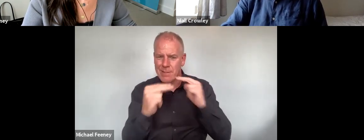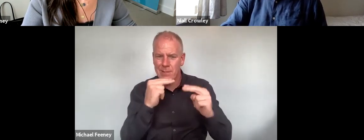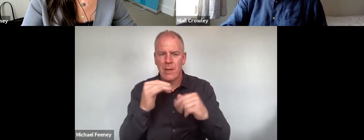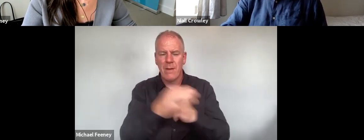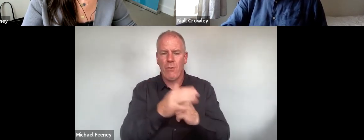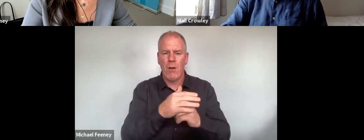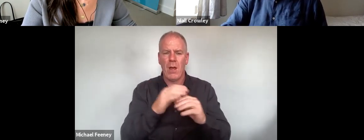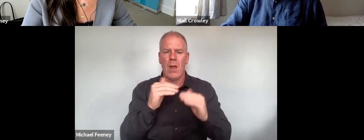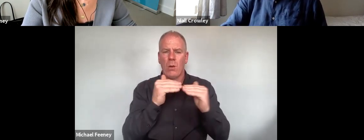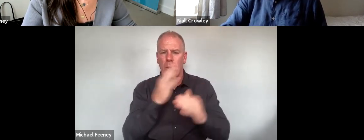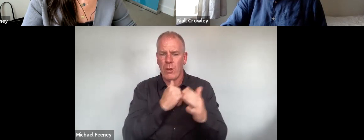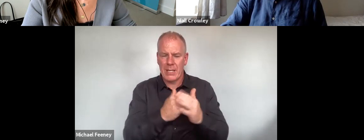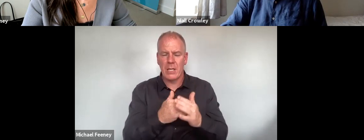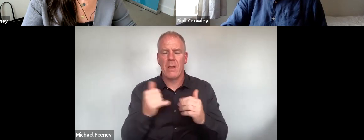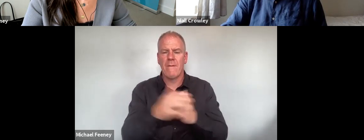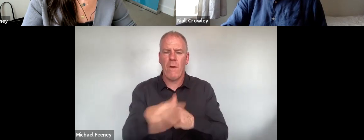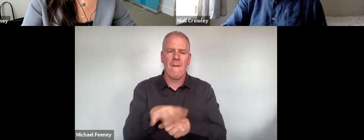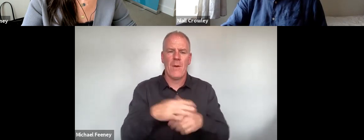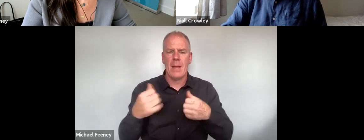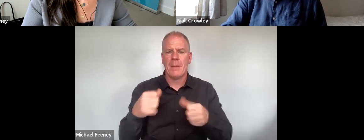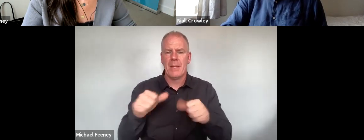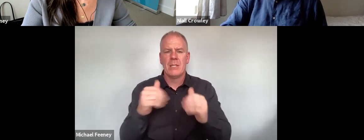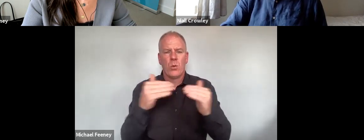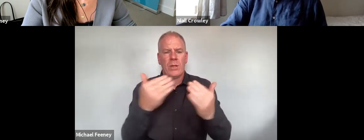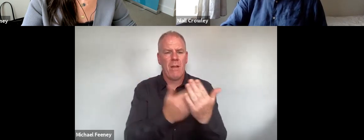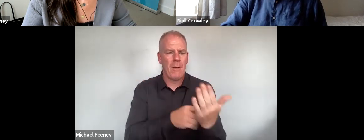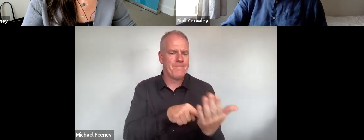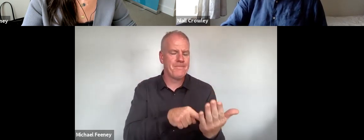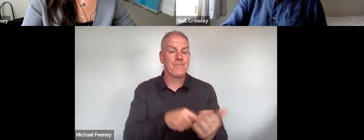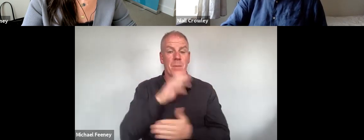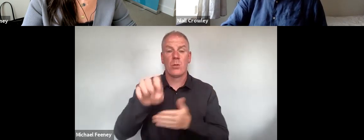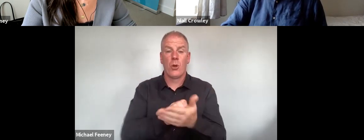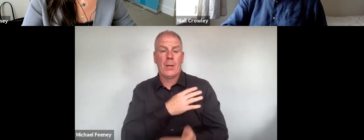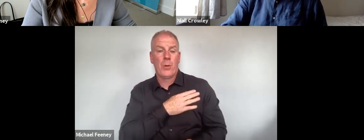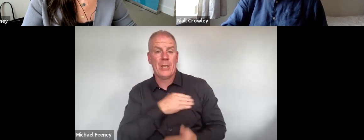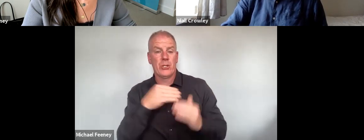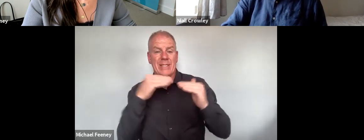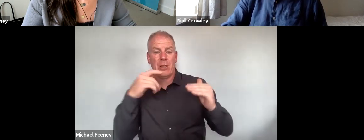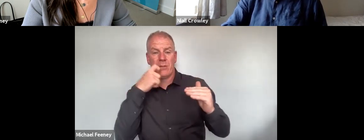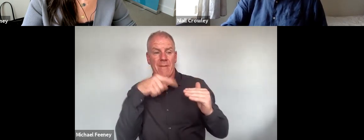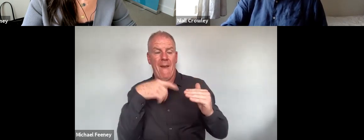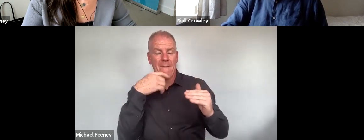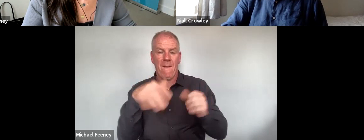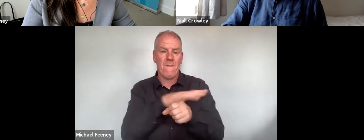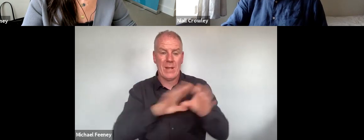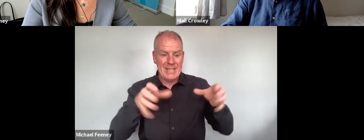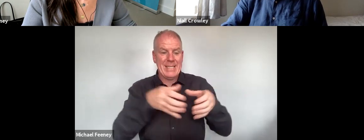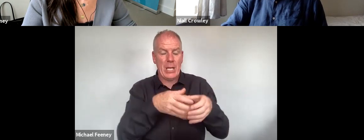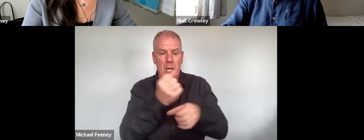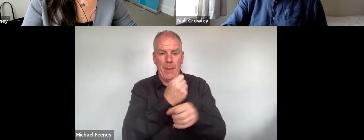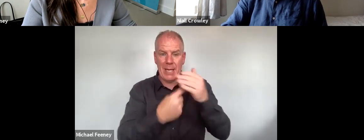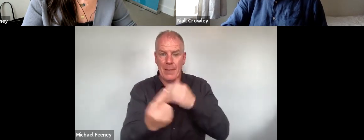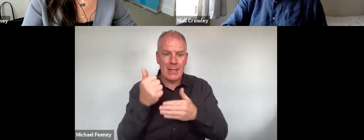bodies for the full implementation of equality legislation. The European Commission standard has a dedicated section on independent